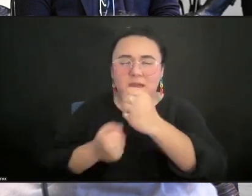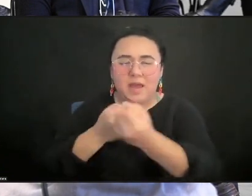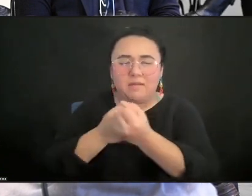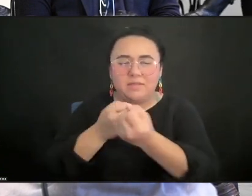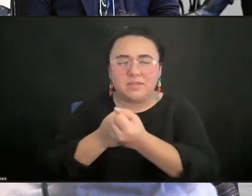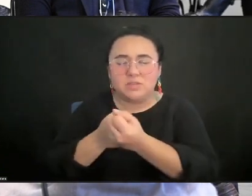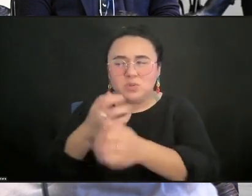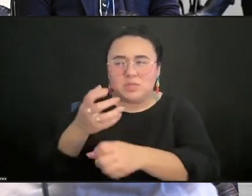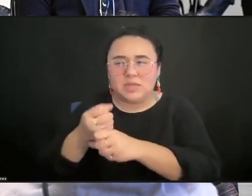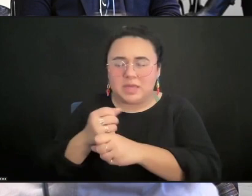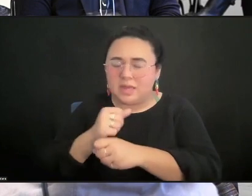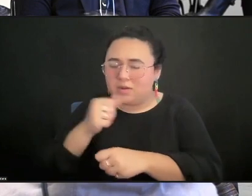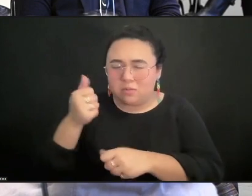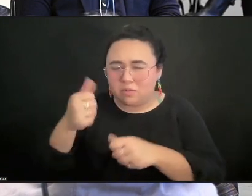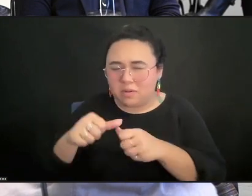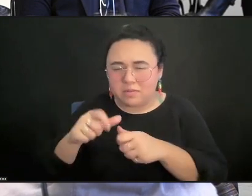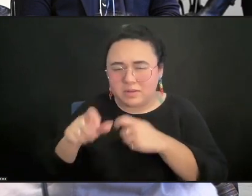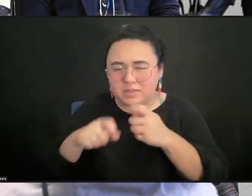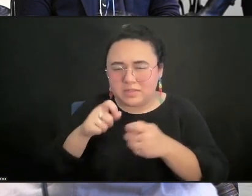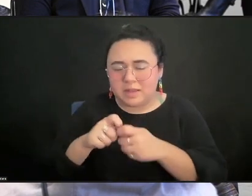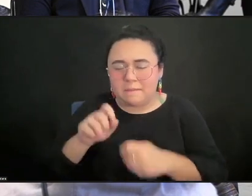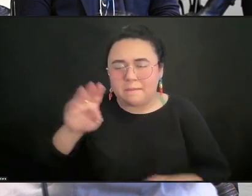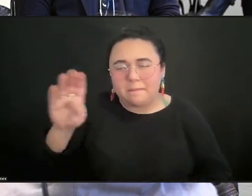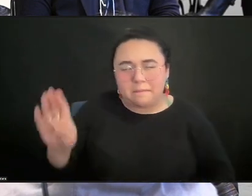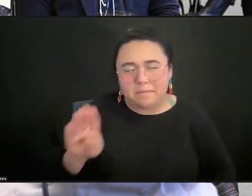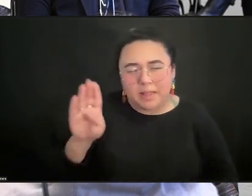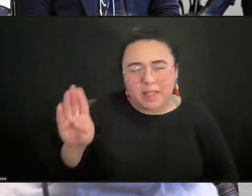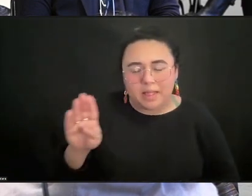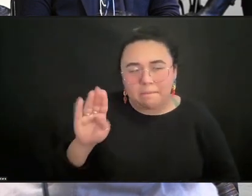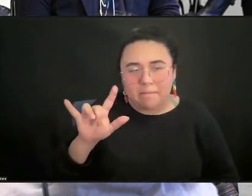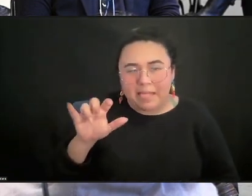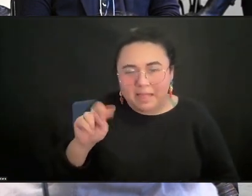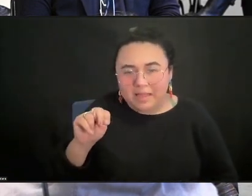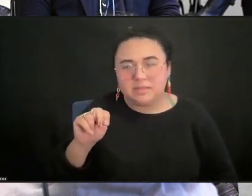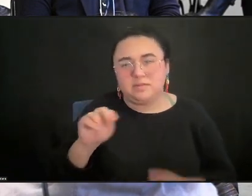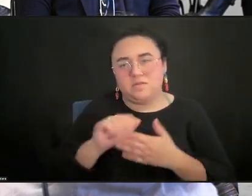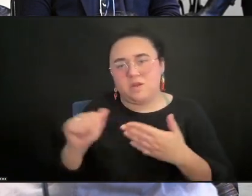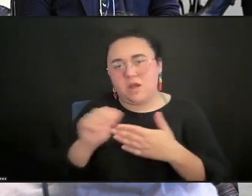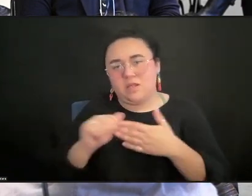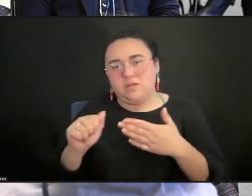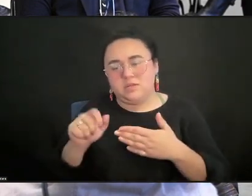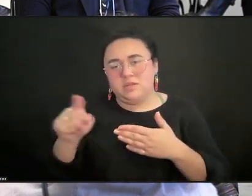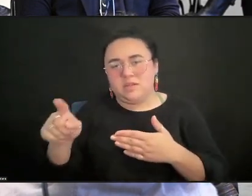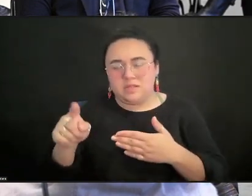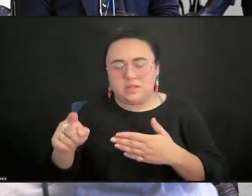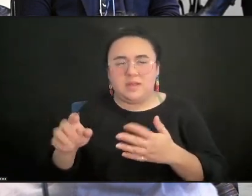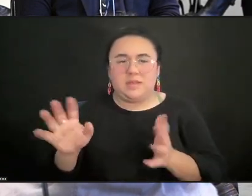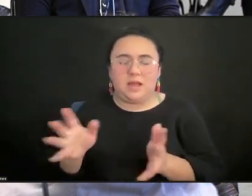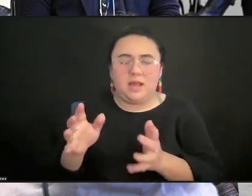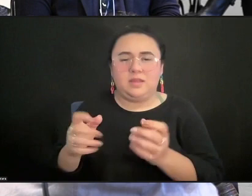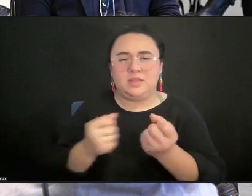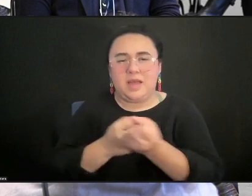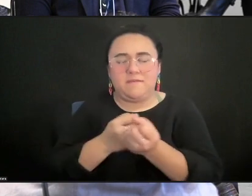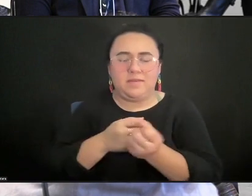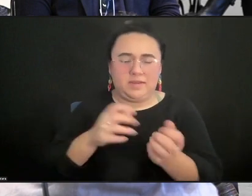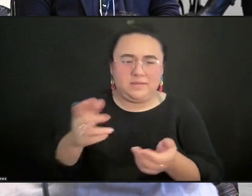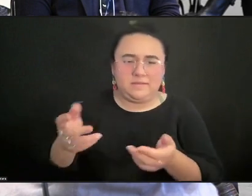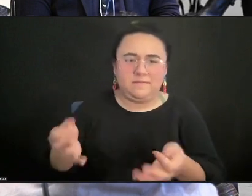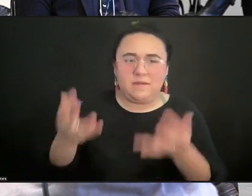right? 15, right, like, billion. It was incredible. And so, in other words,